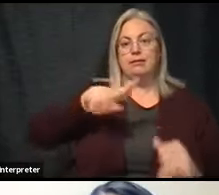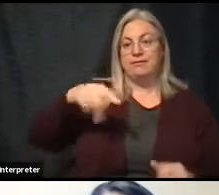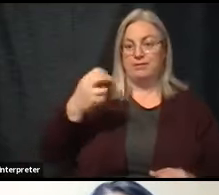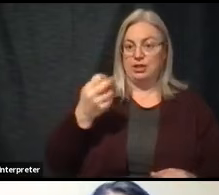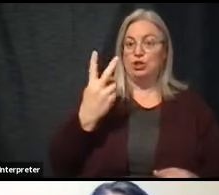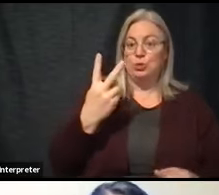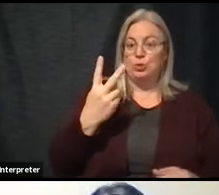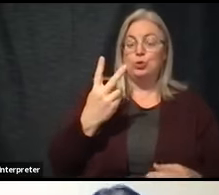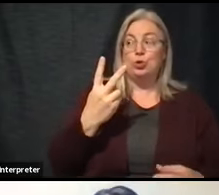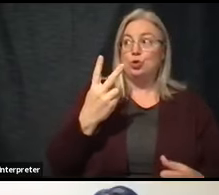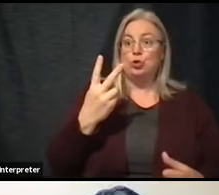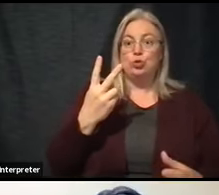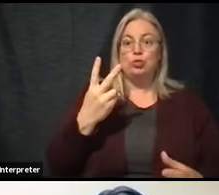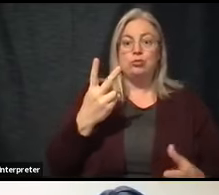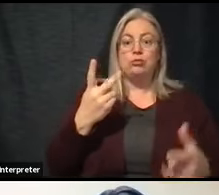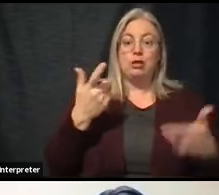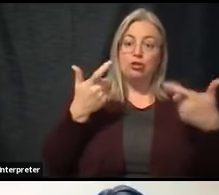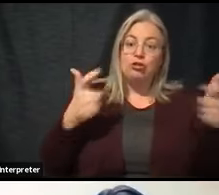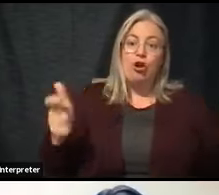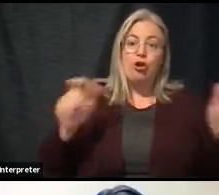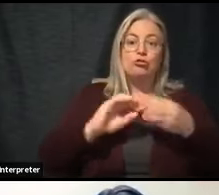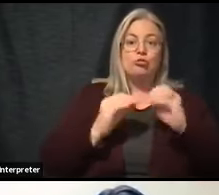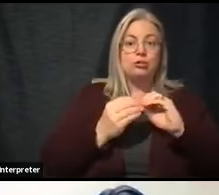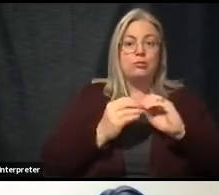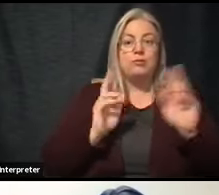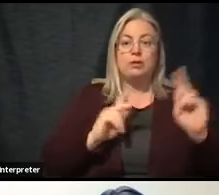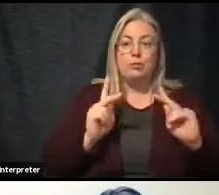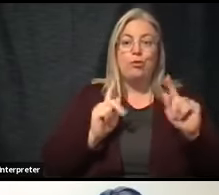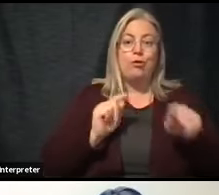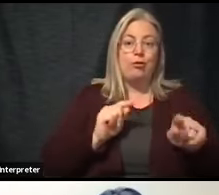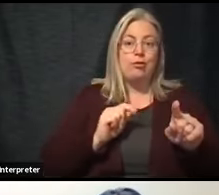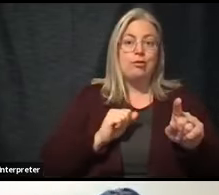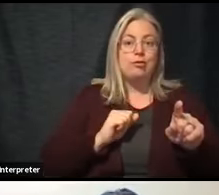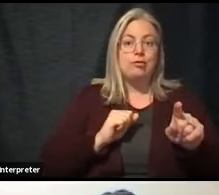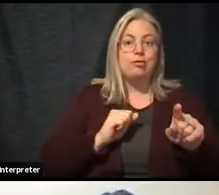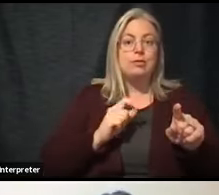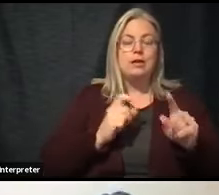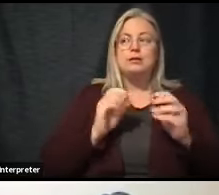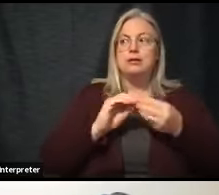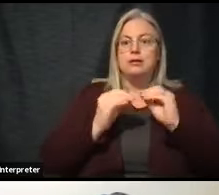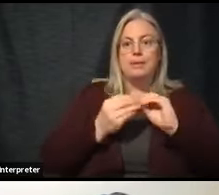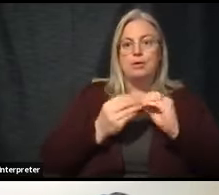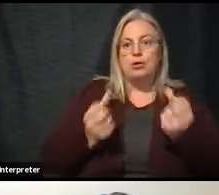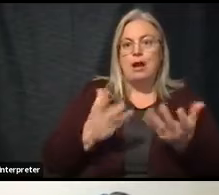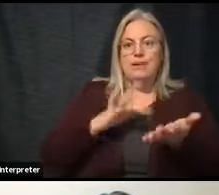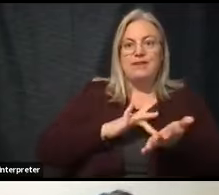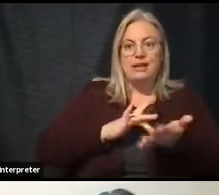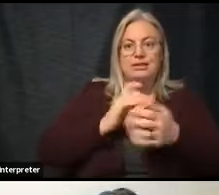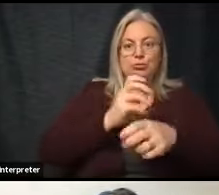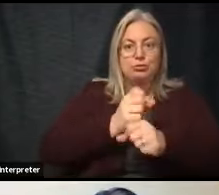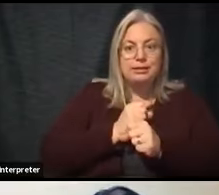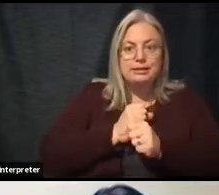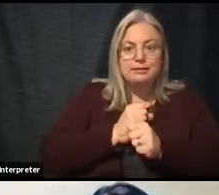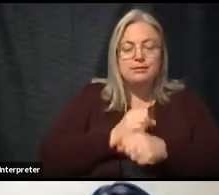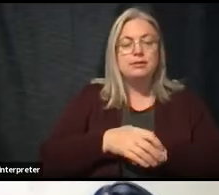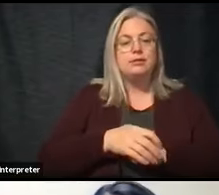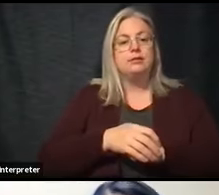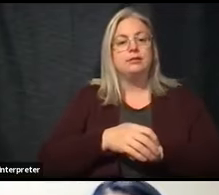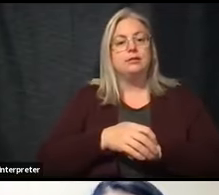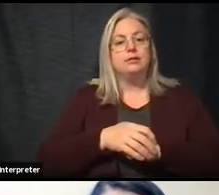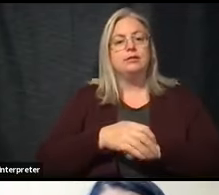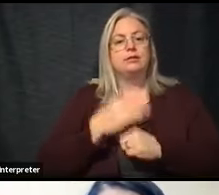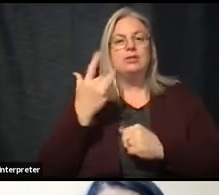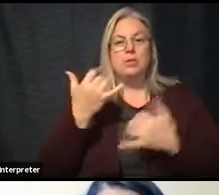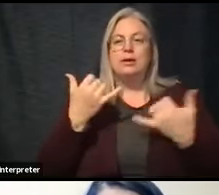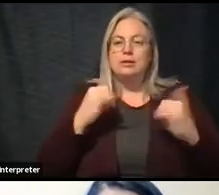Because phase two is a very large group. It's a function of how many vaccines we have received. And why we continue to